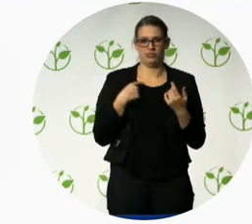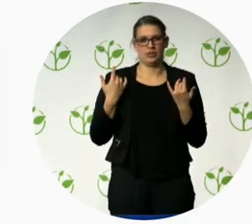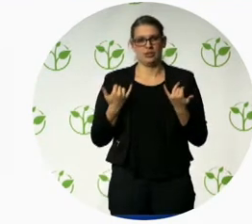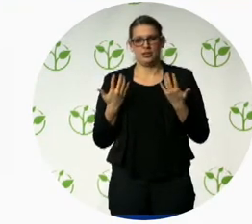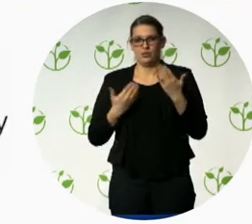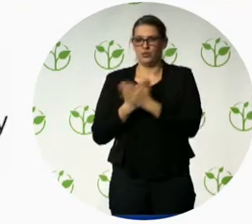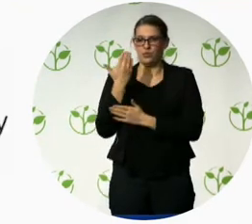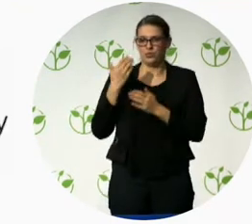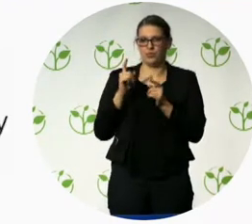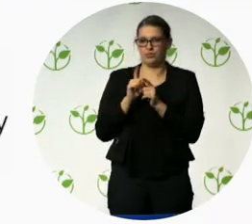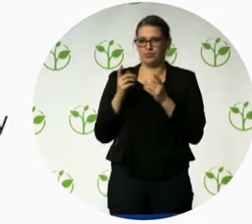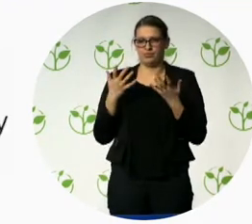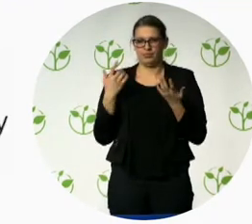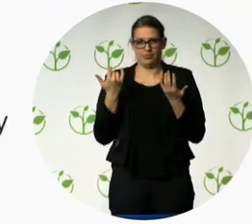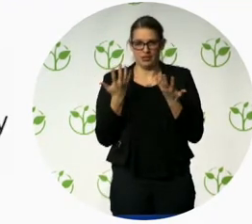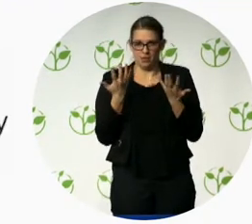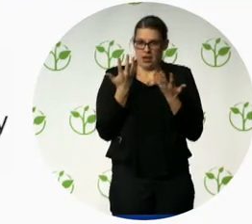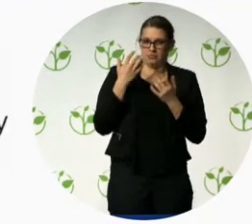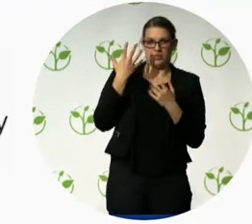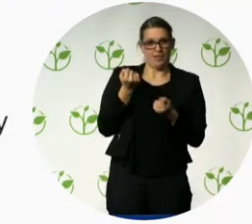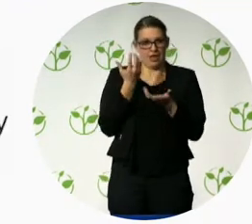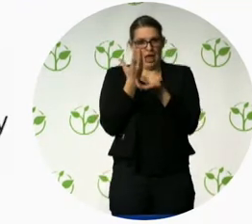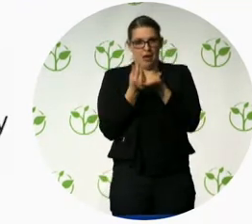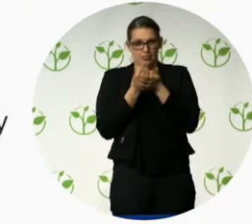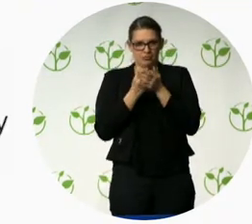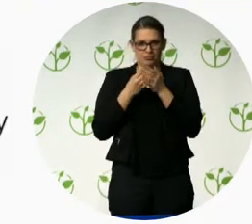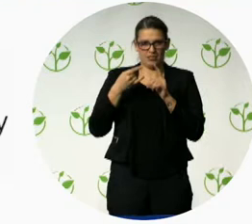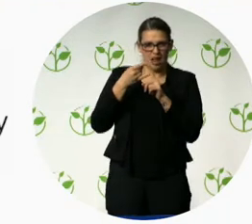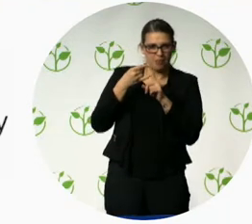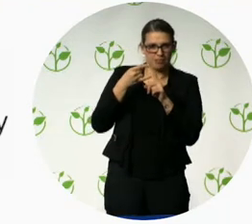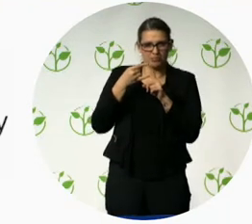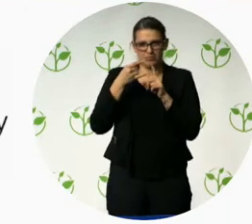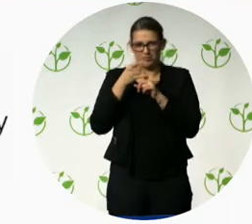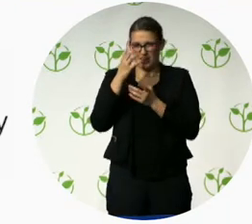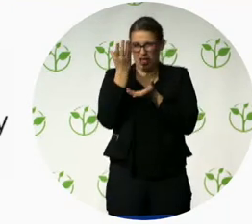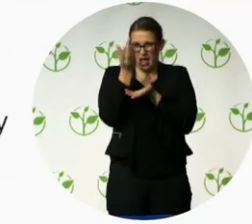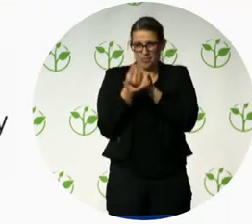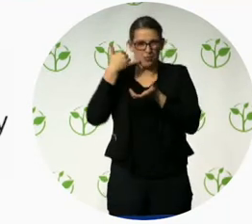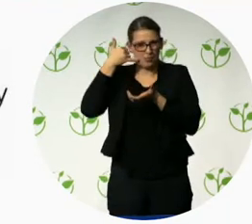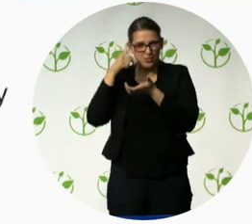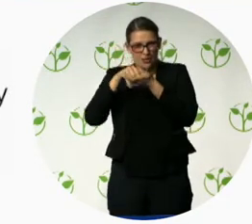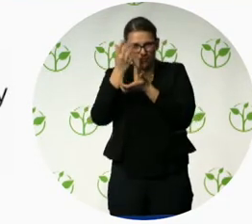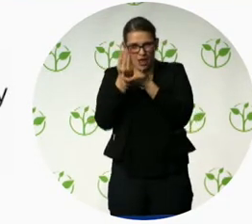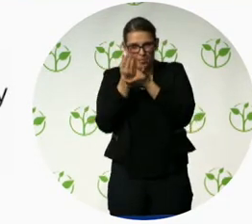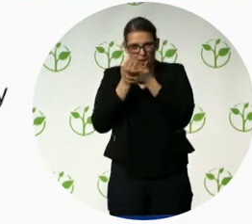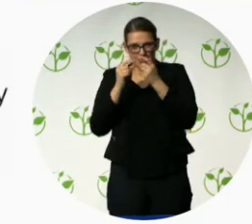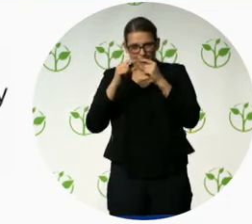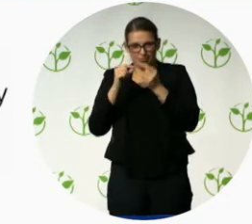apps, apps that potentially change the social dynamic. Now, that is what technology can do in the world of disability.